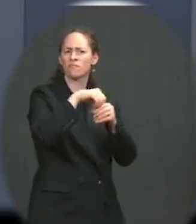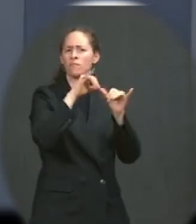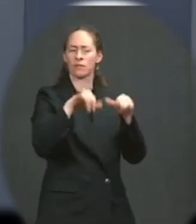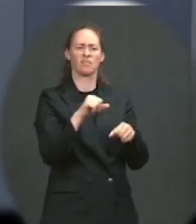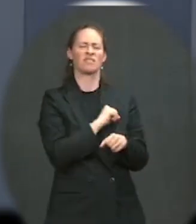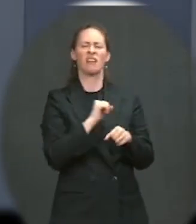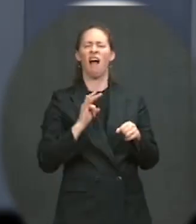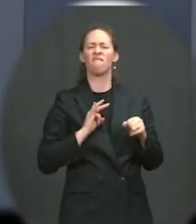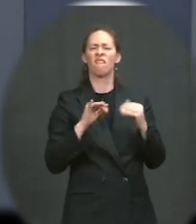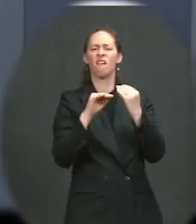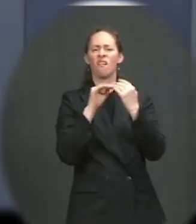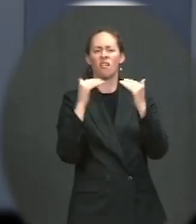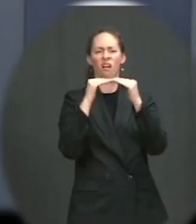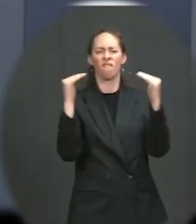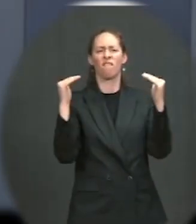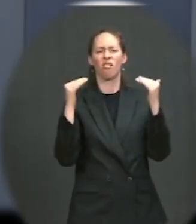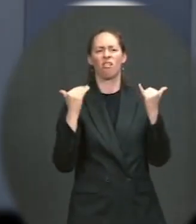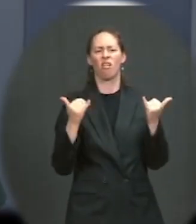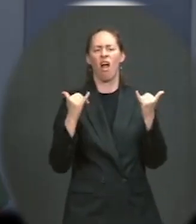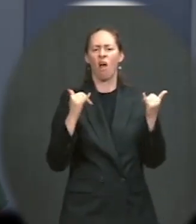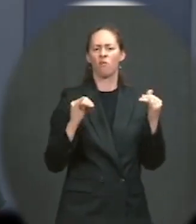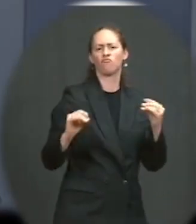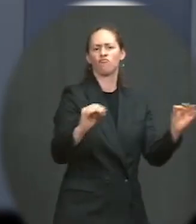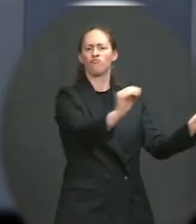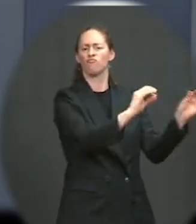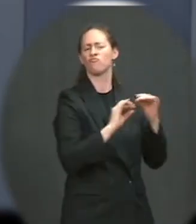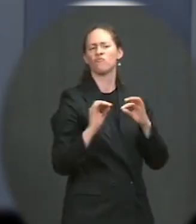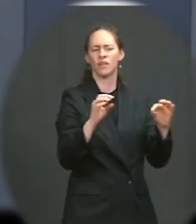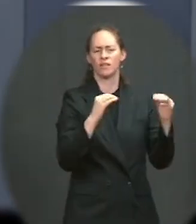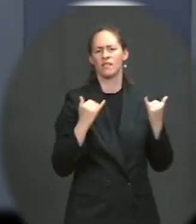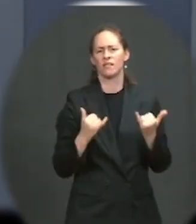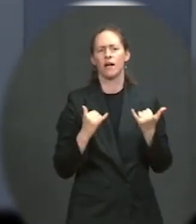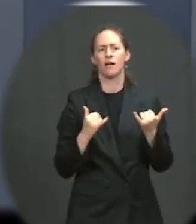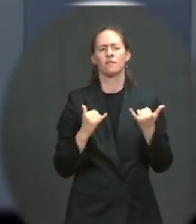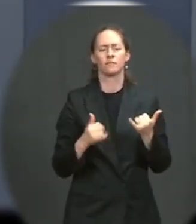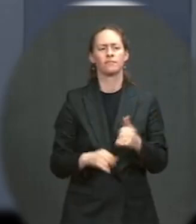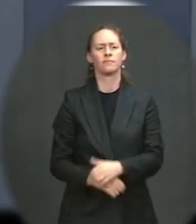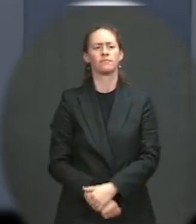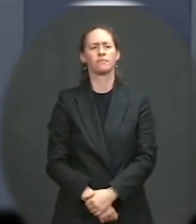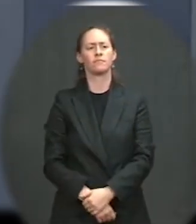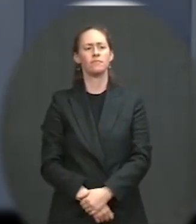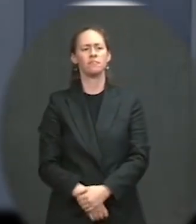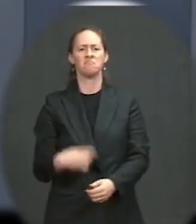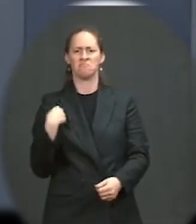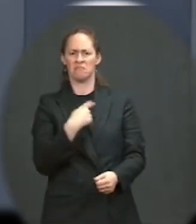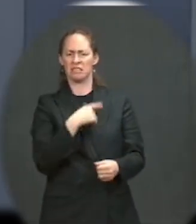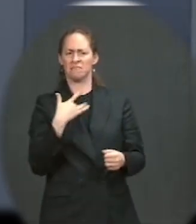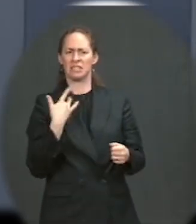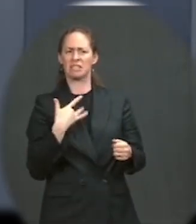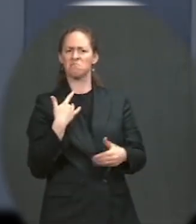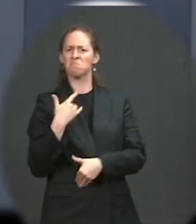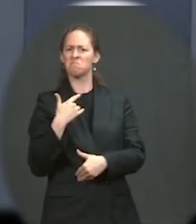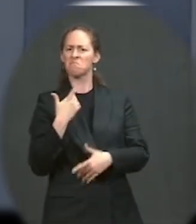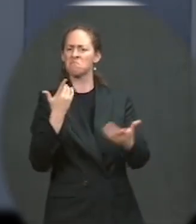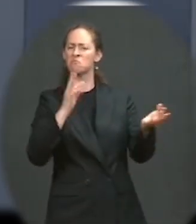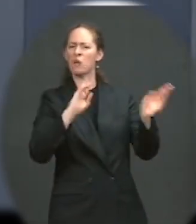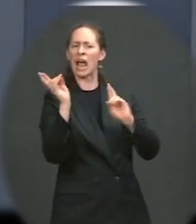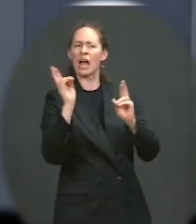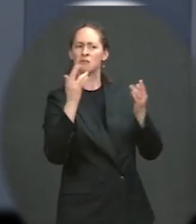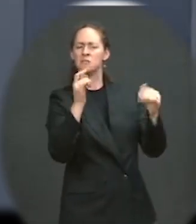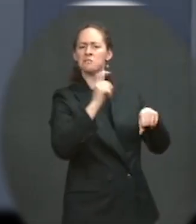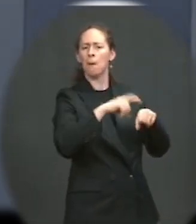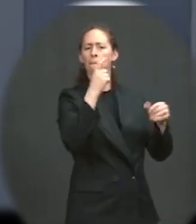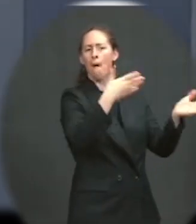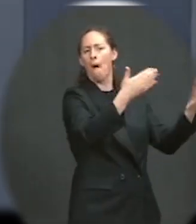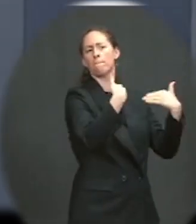and again, if we're at the point where we've made enough progress, the president will invite them here, and I'm sure the vice president would be a part of that, but